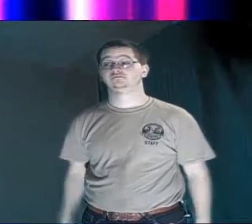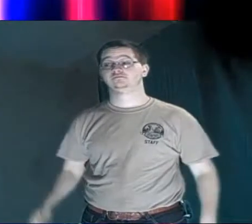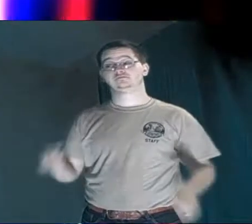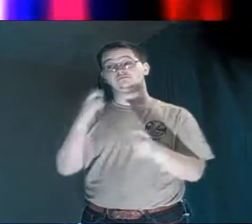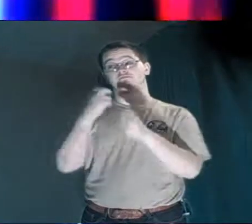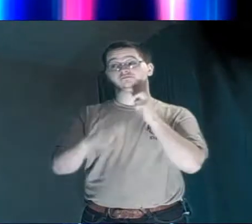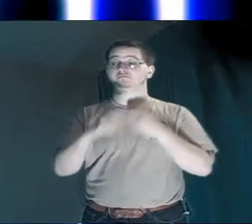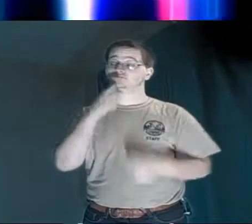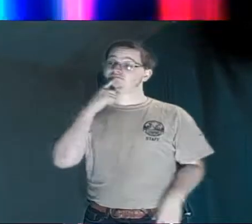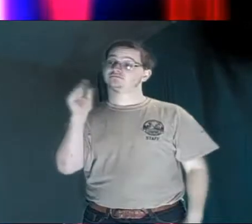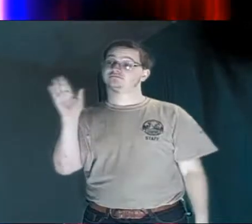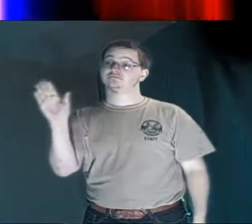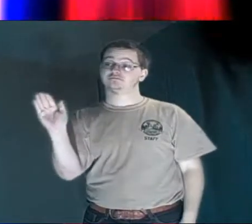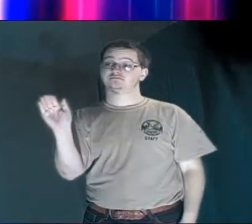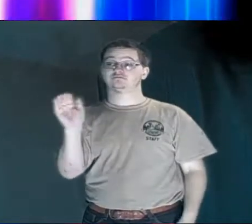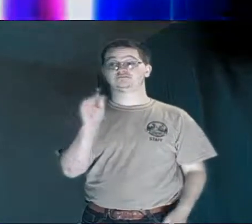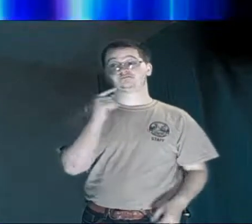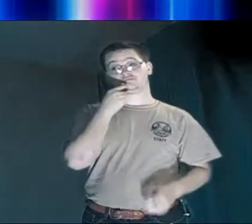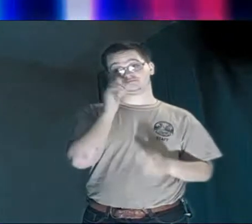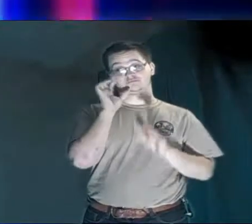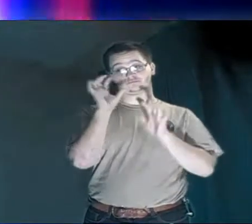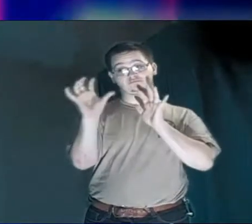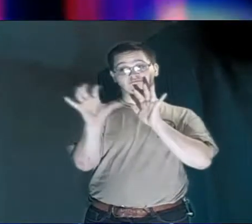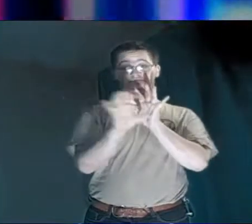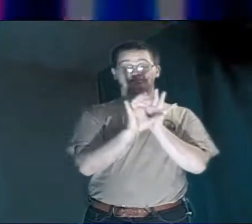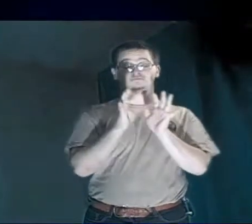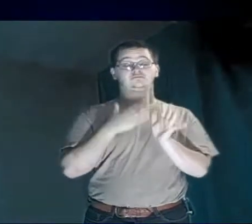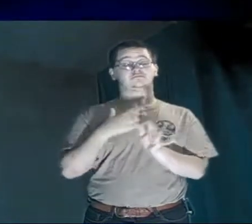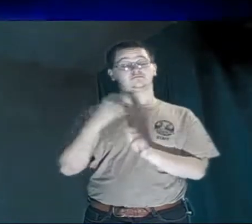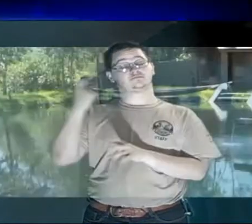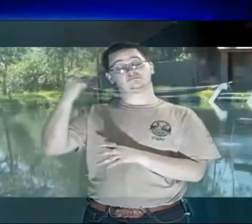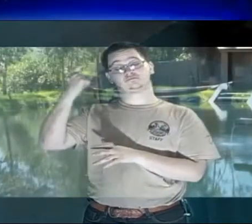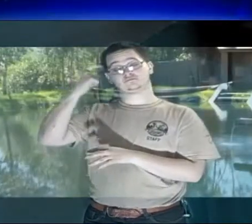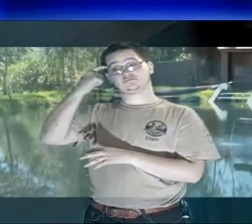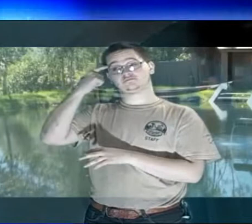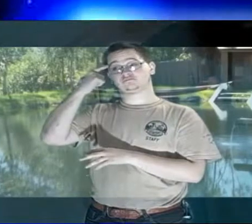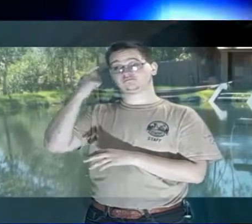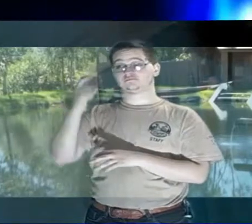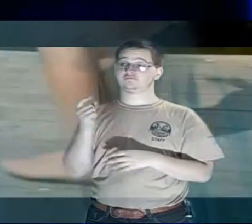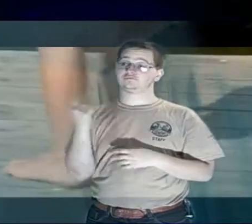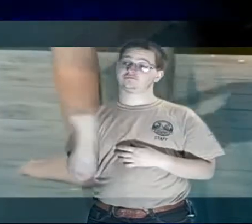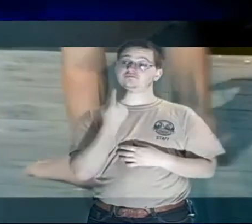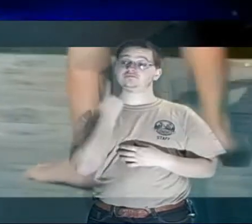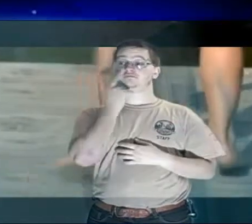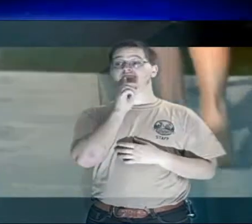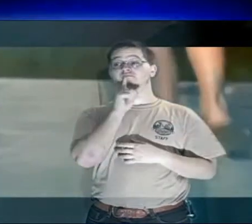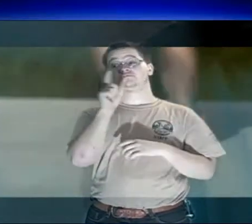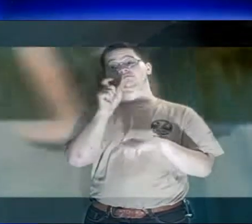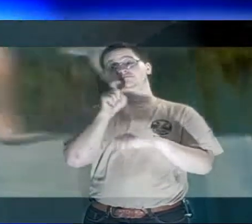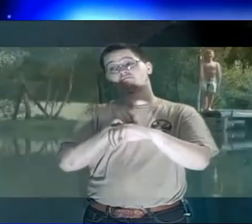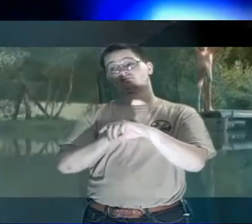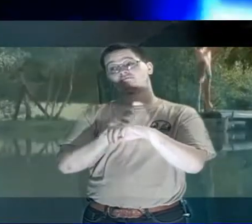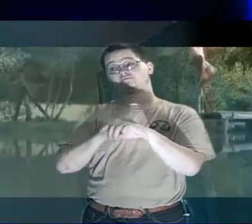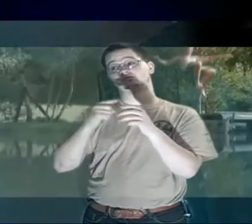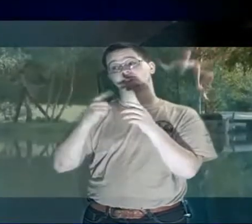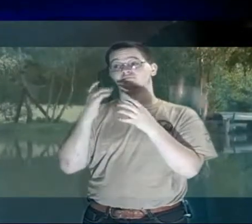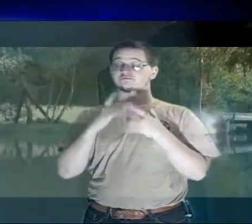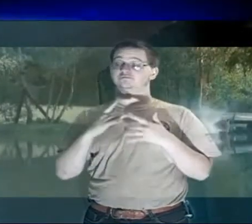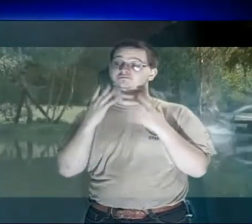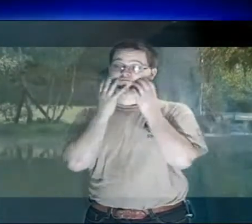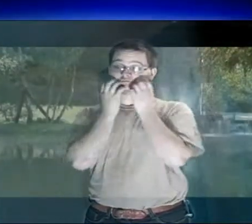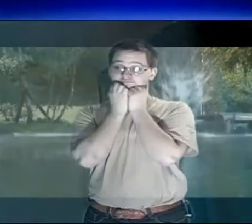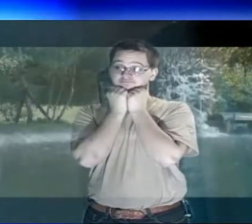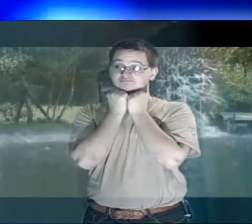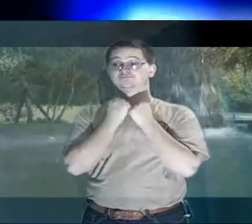It's hard to say goodbye Her picture in my mind Her always be Of